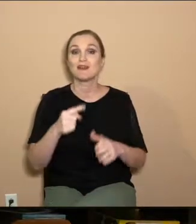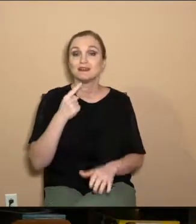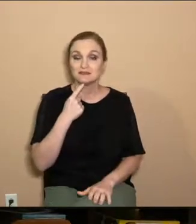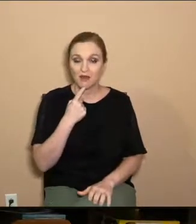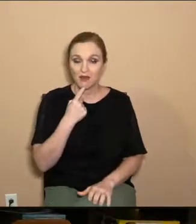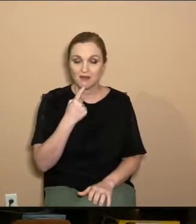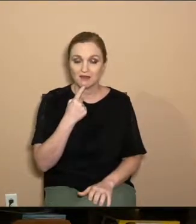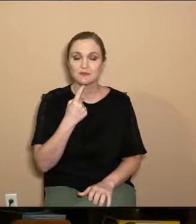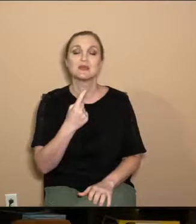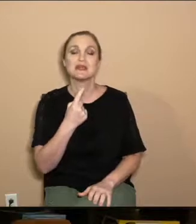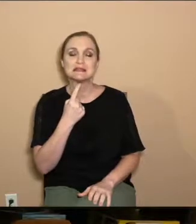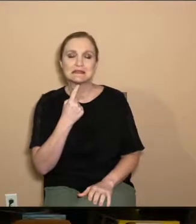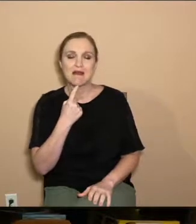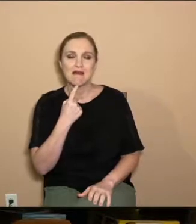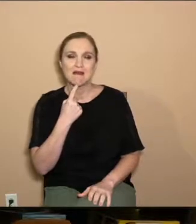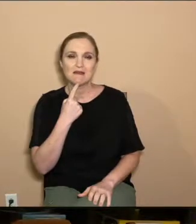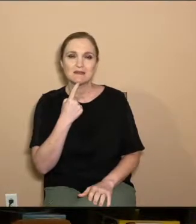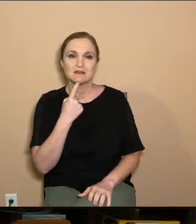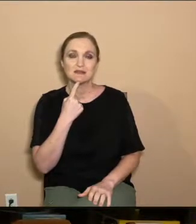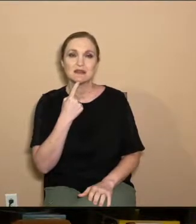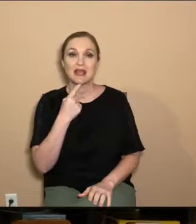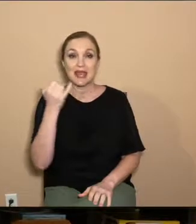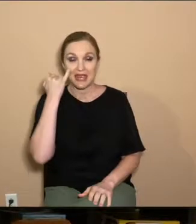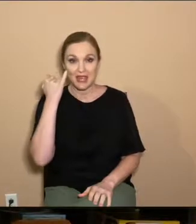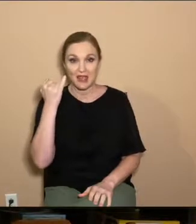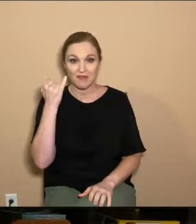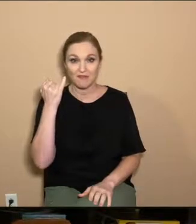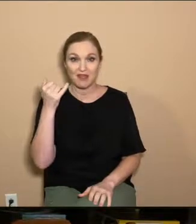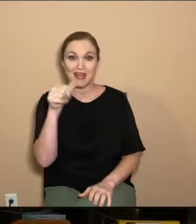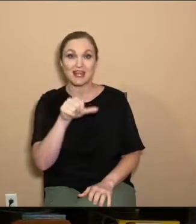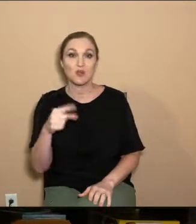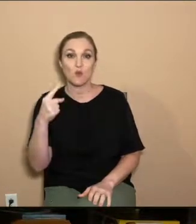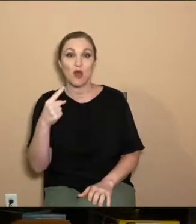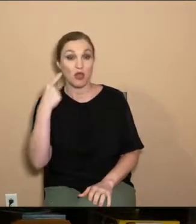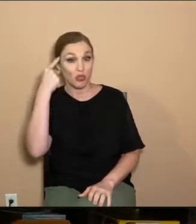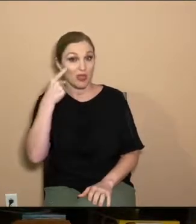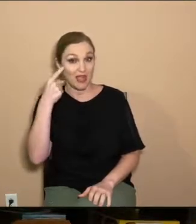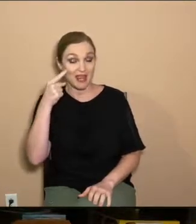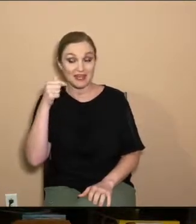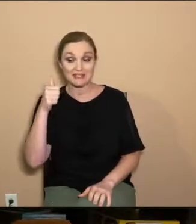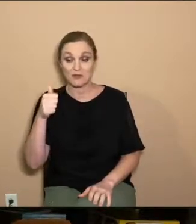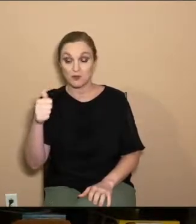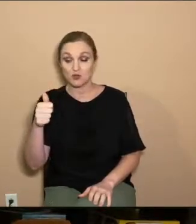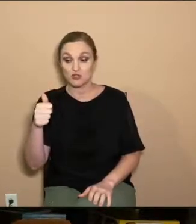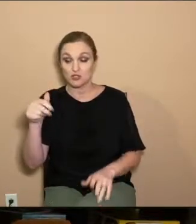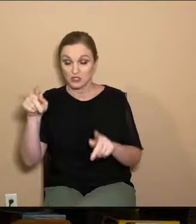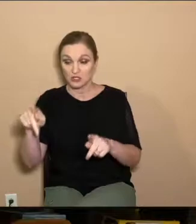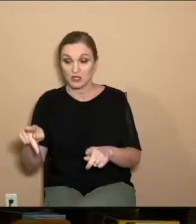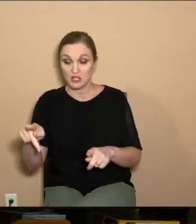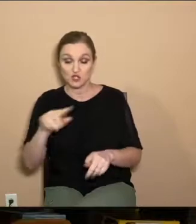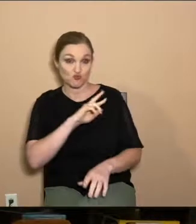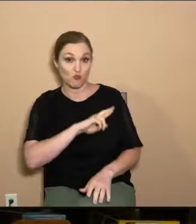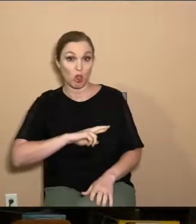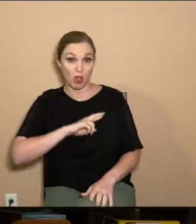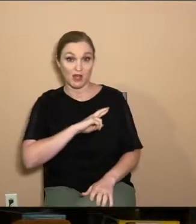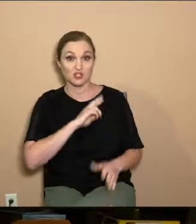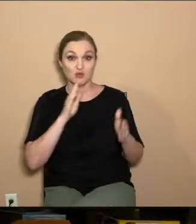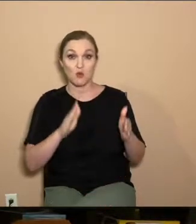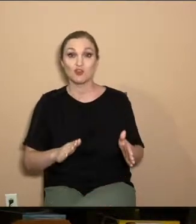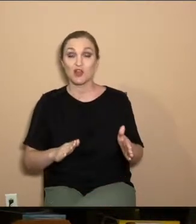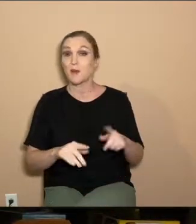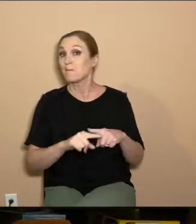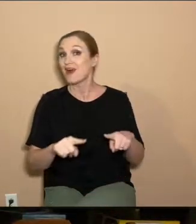he says that, you know, if anyone thinks he is religious but